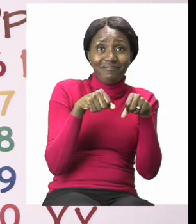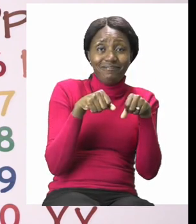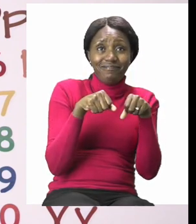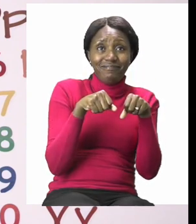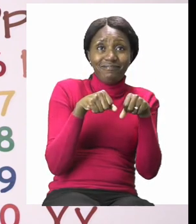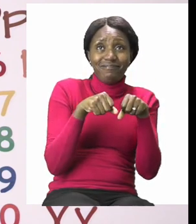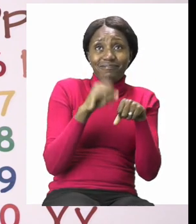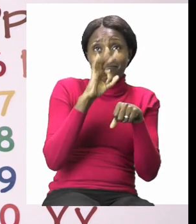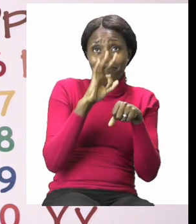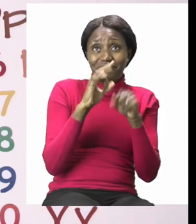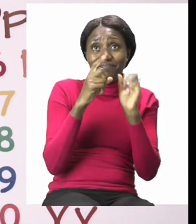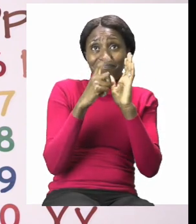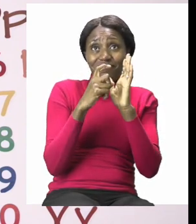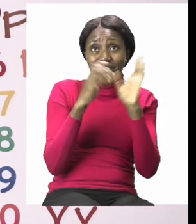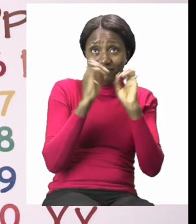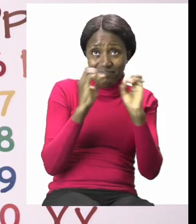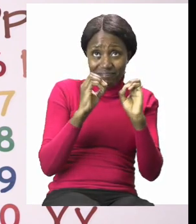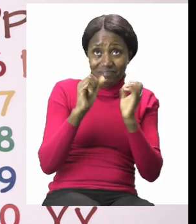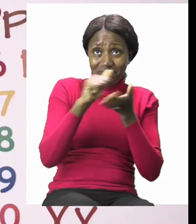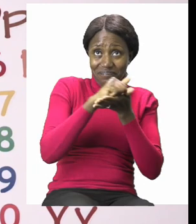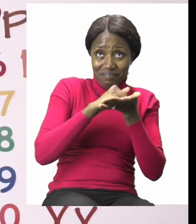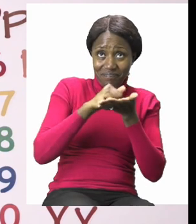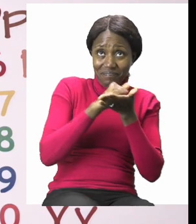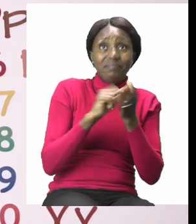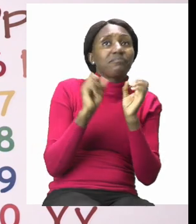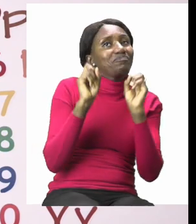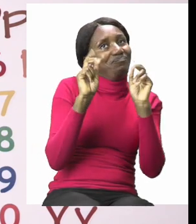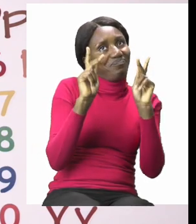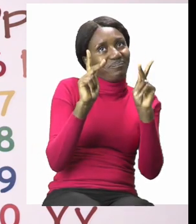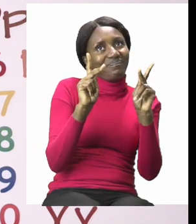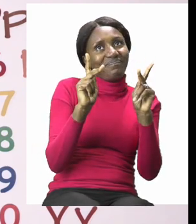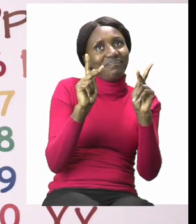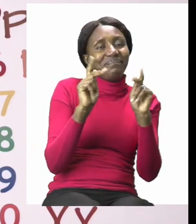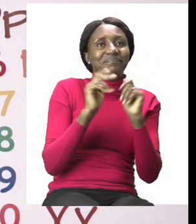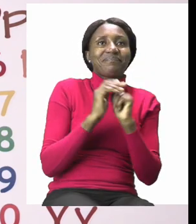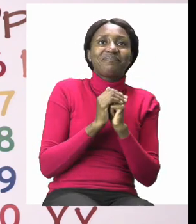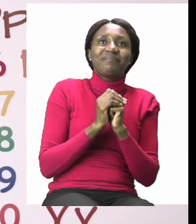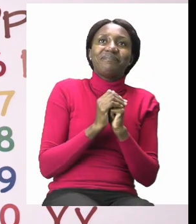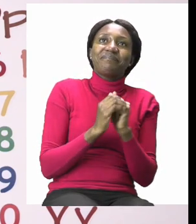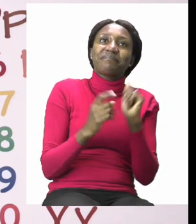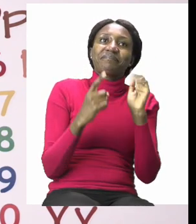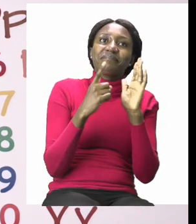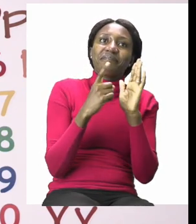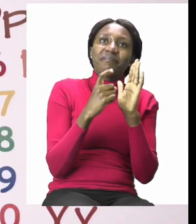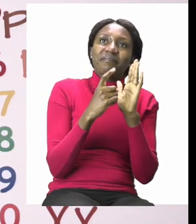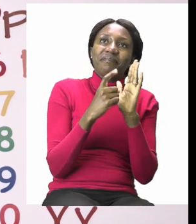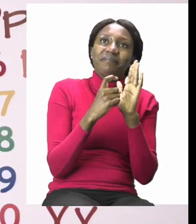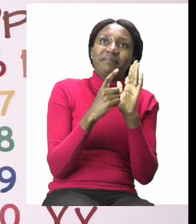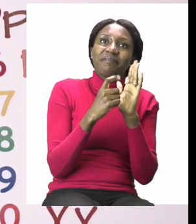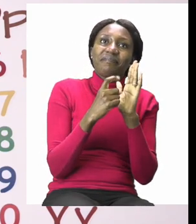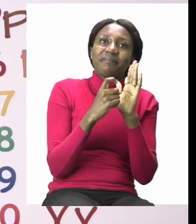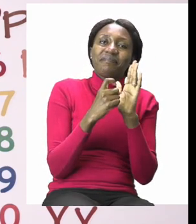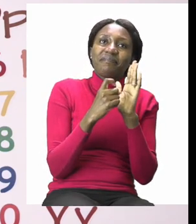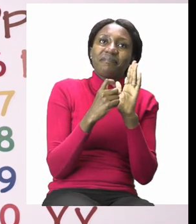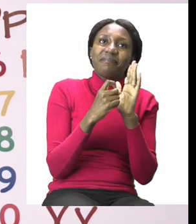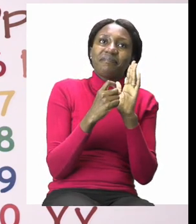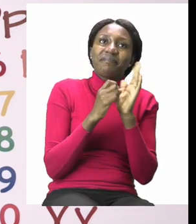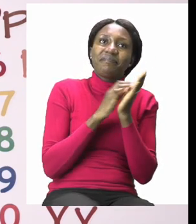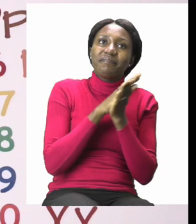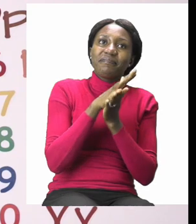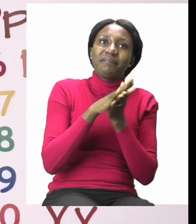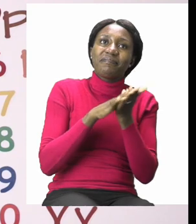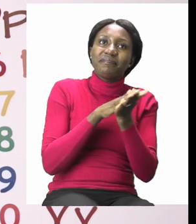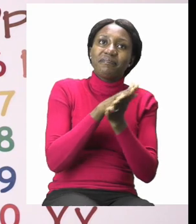sanitizer we can use soap and water. So you put your sanitizer in your hand then you rub